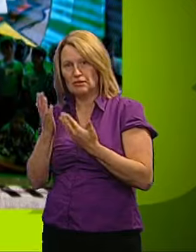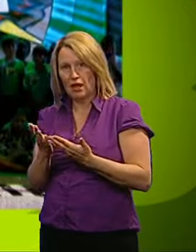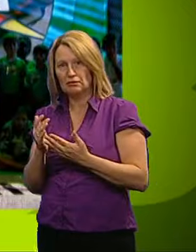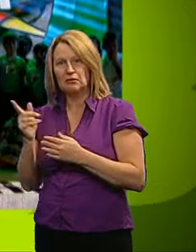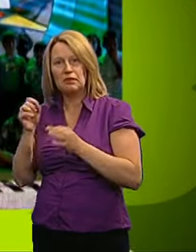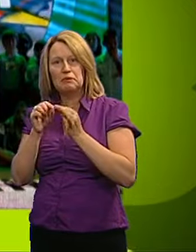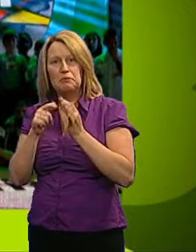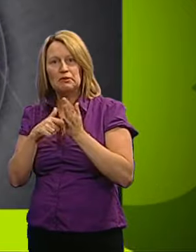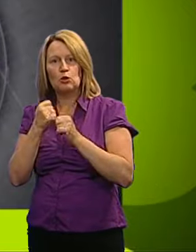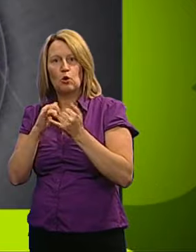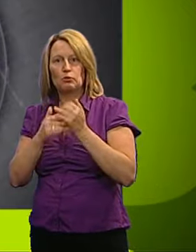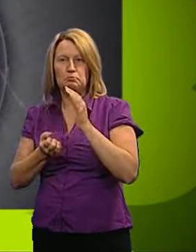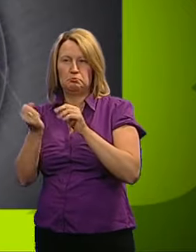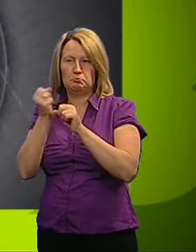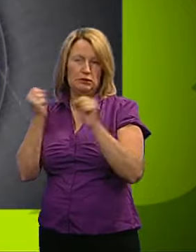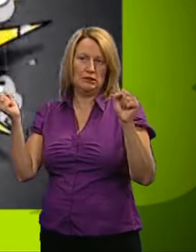for B-Day Goes Bang!